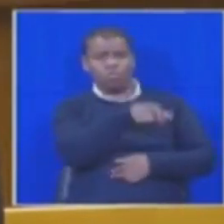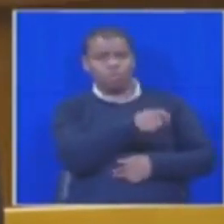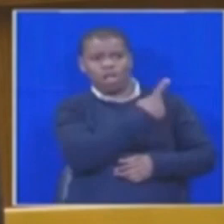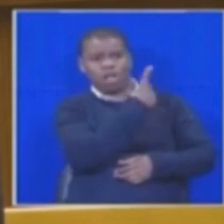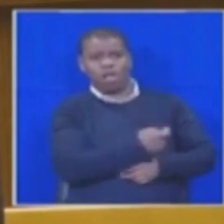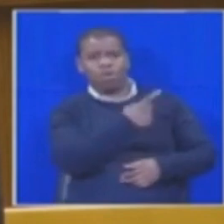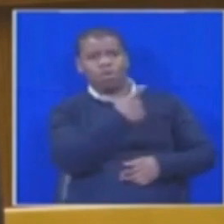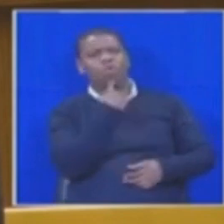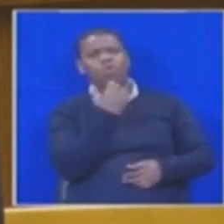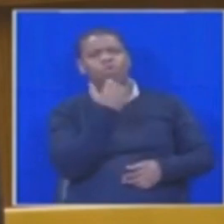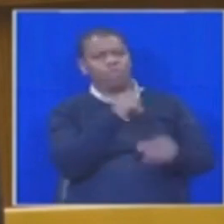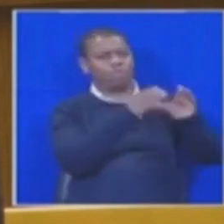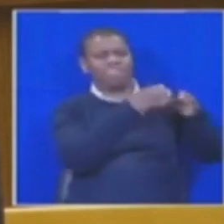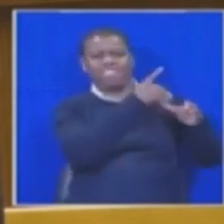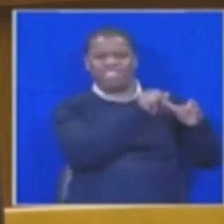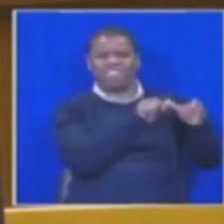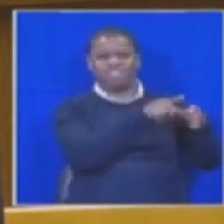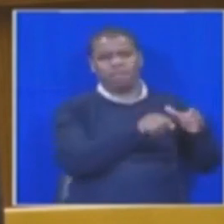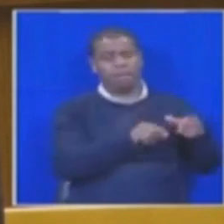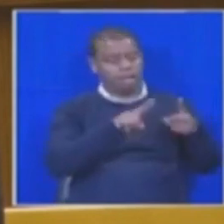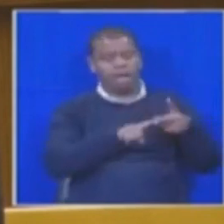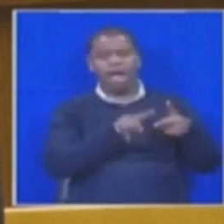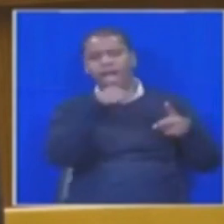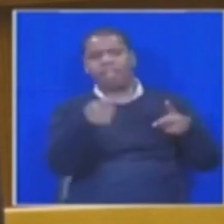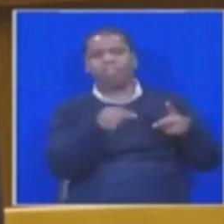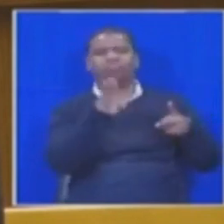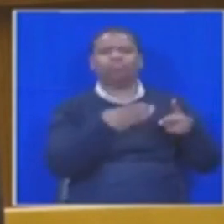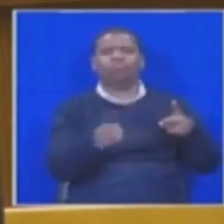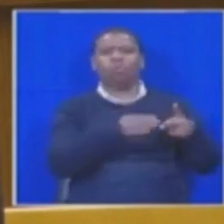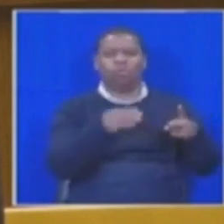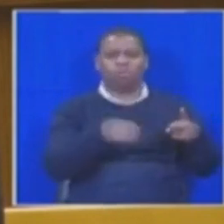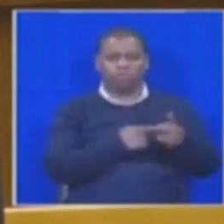And another song, ladies and gentlemen,